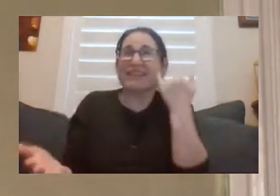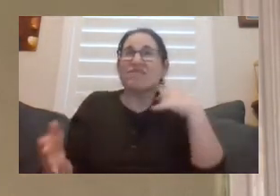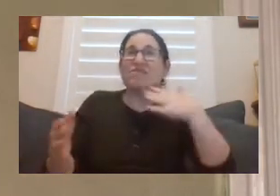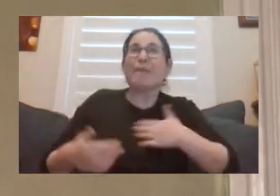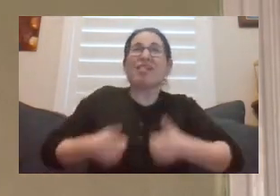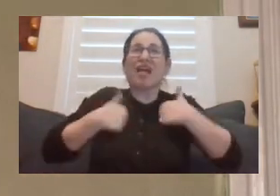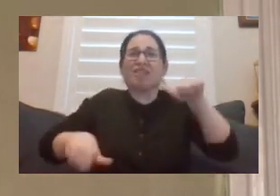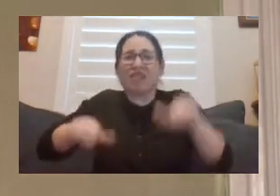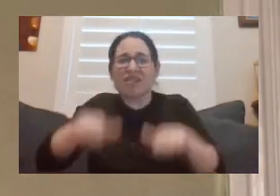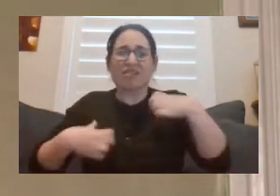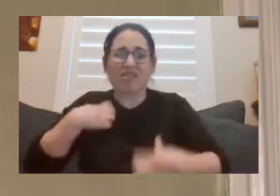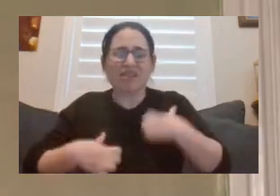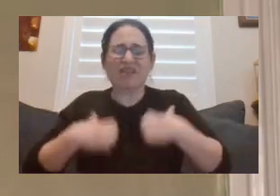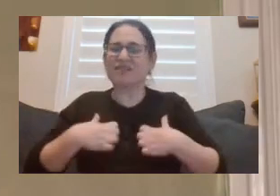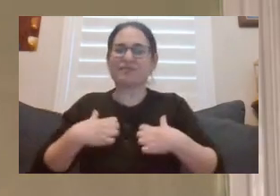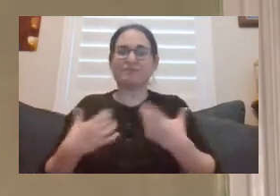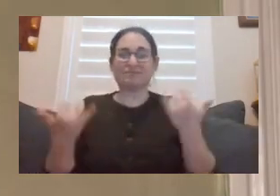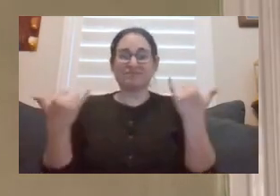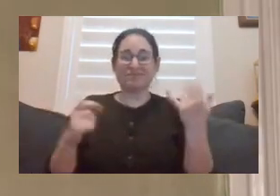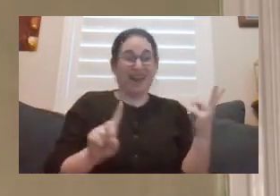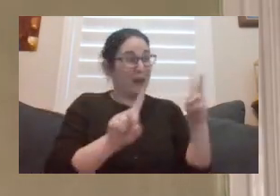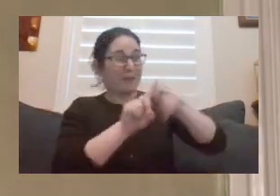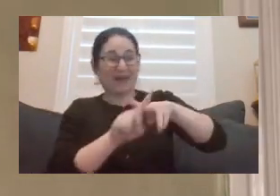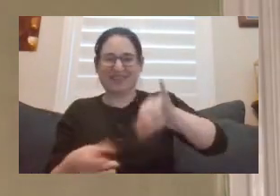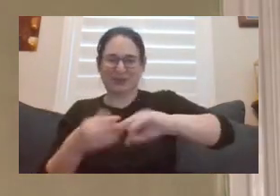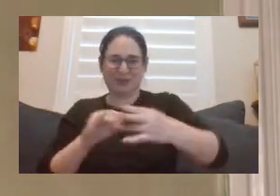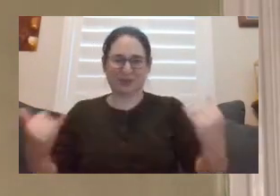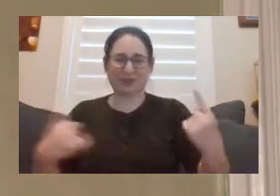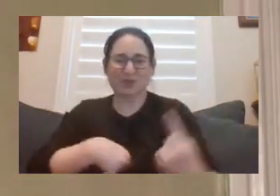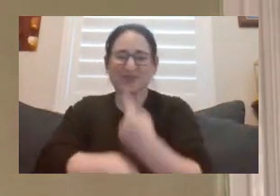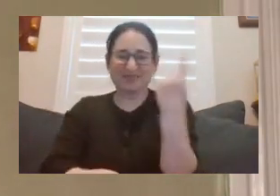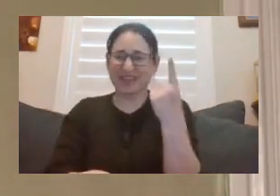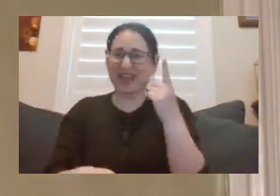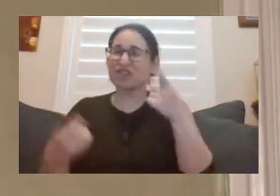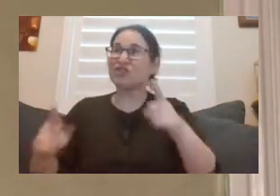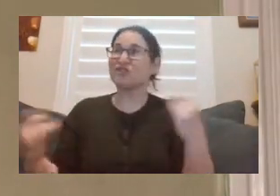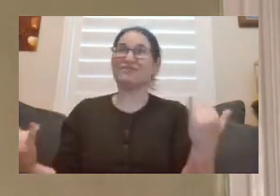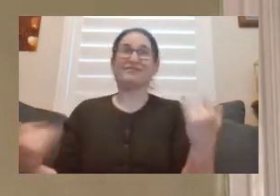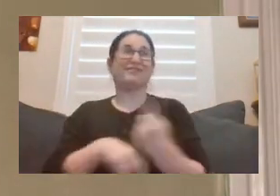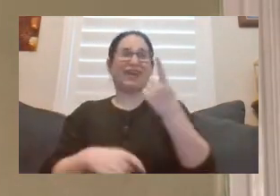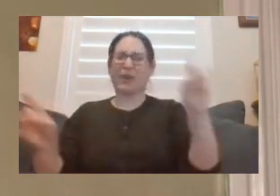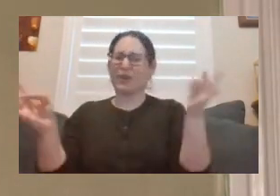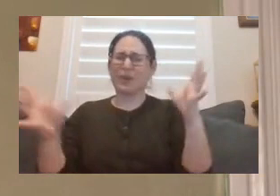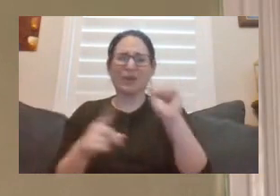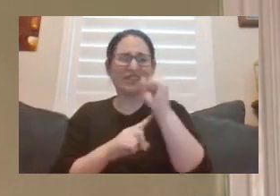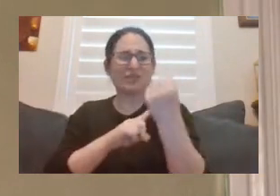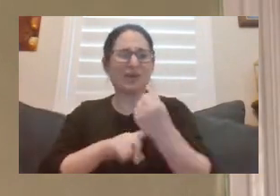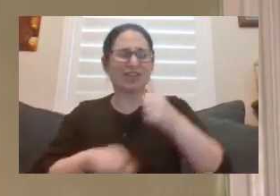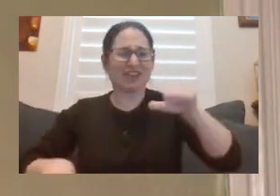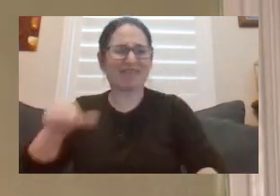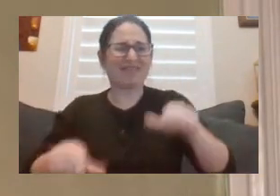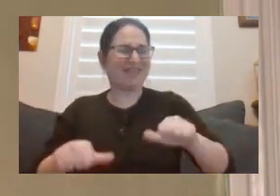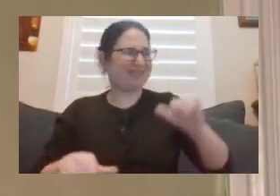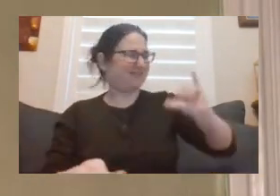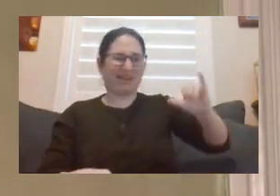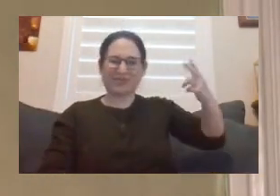Stories like this one remind us that real people have found themselves in extraordinary situations throughout history, and just as many people today